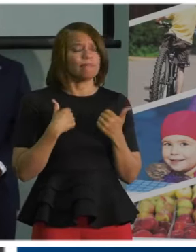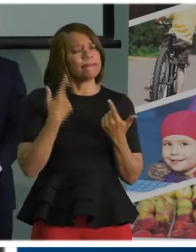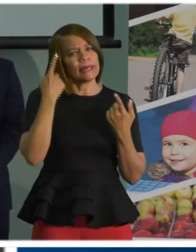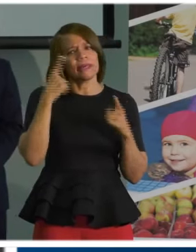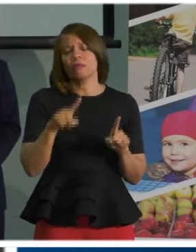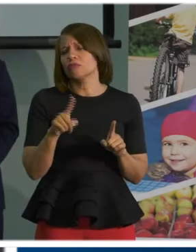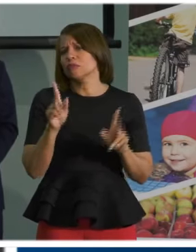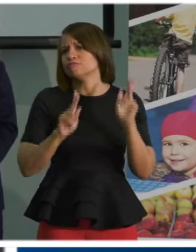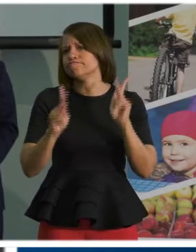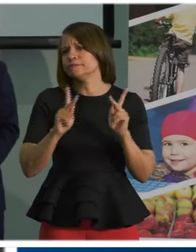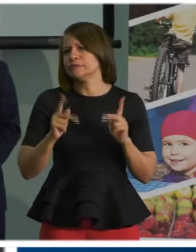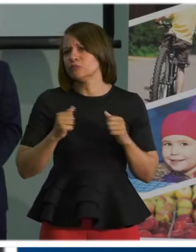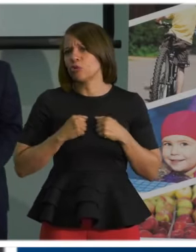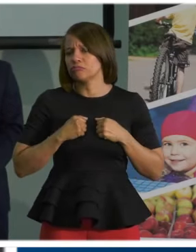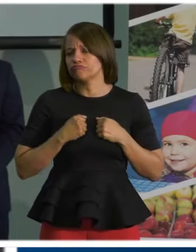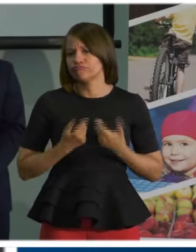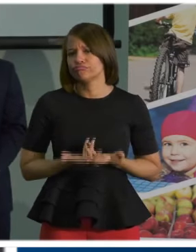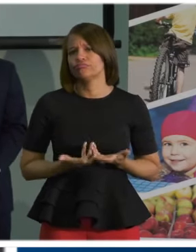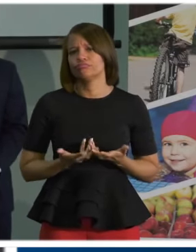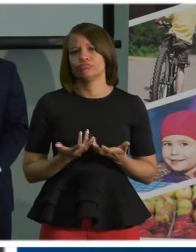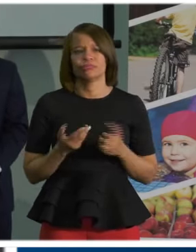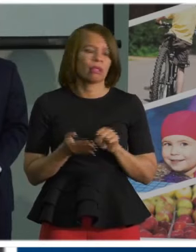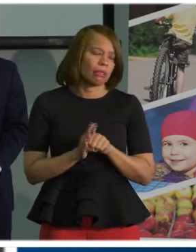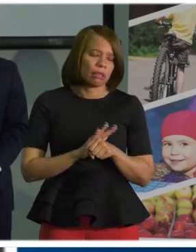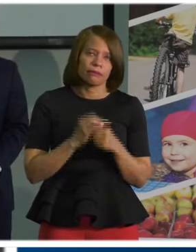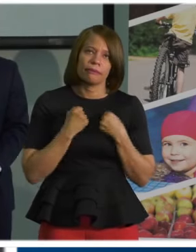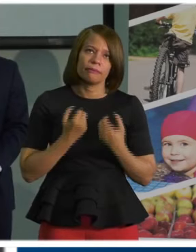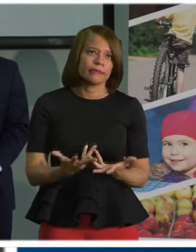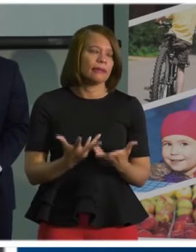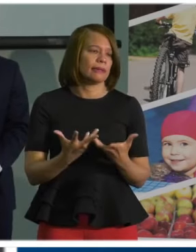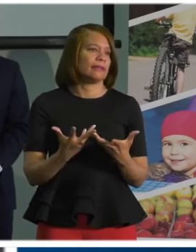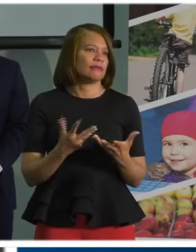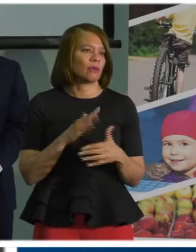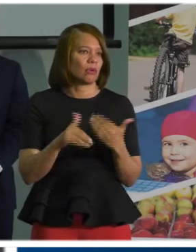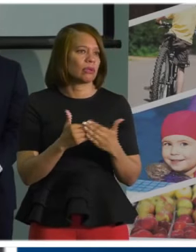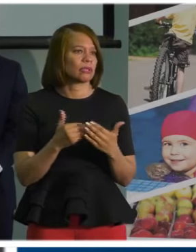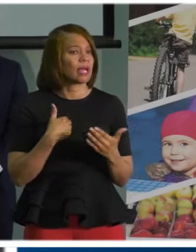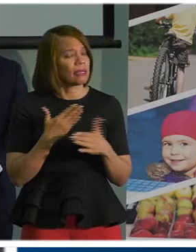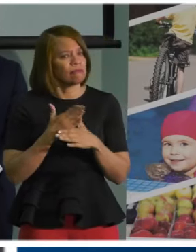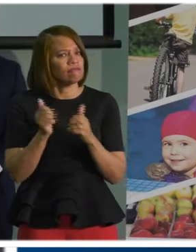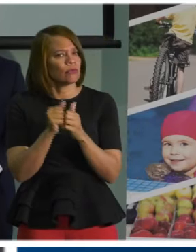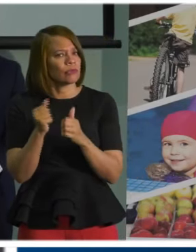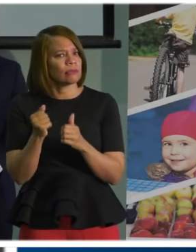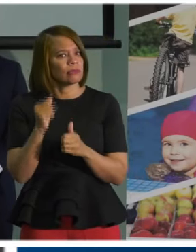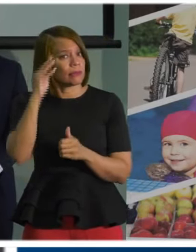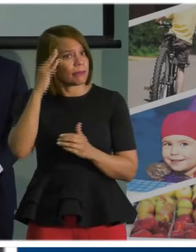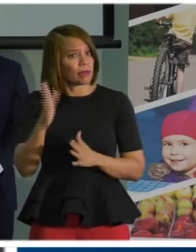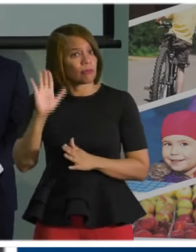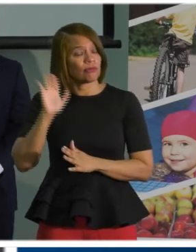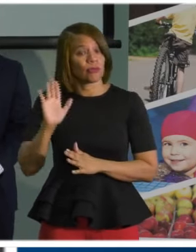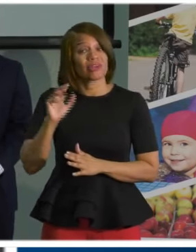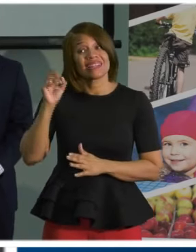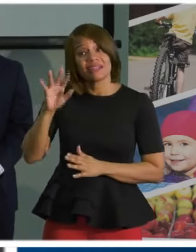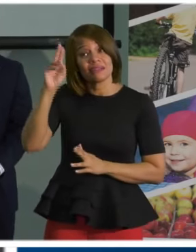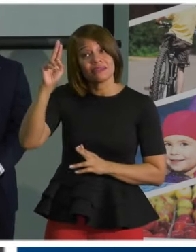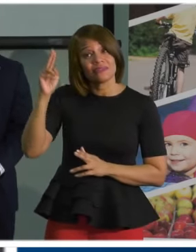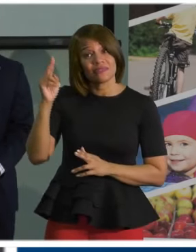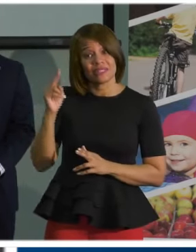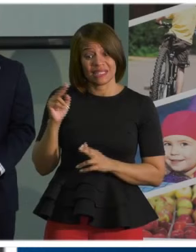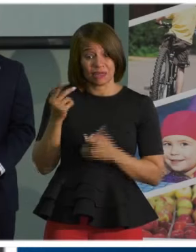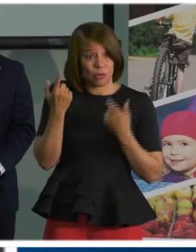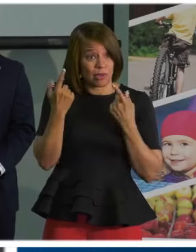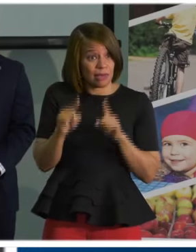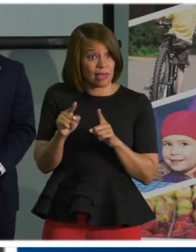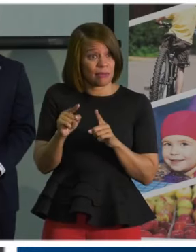fatigue. Um, and I shared this with the mayor and, you know, I'll share it with all of you. If history repeats itself, the